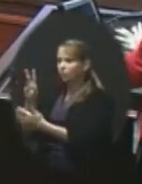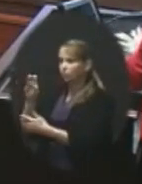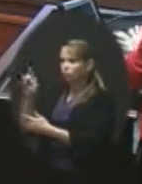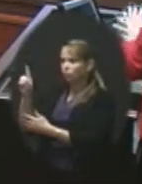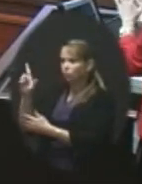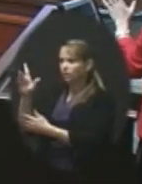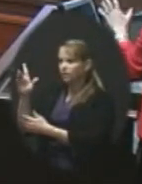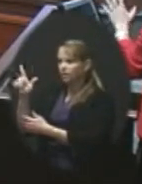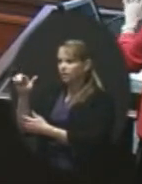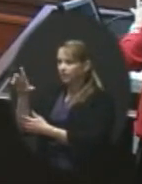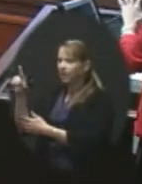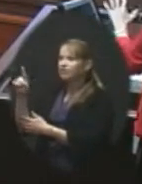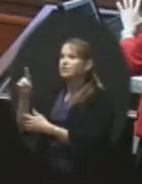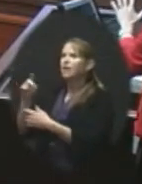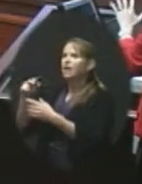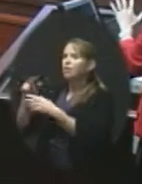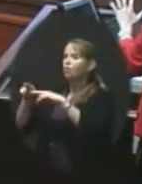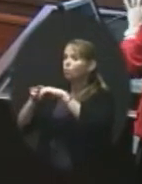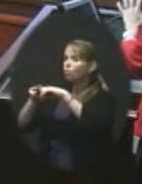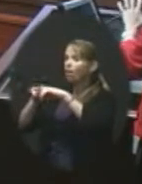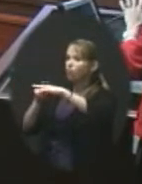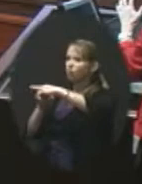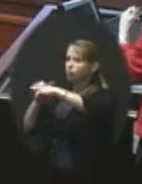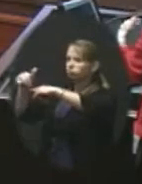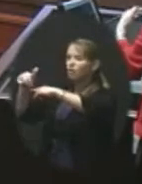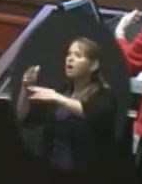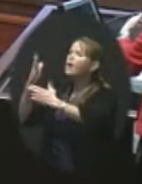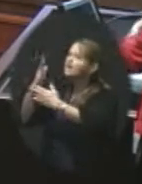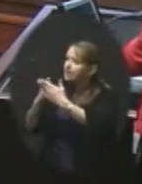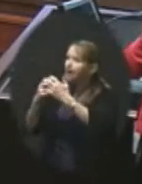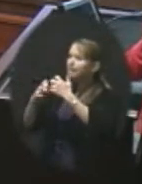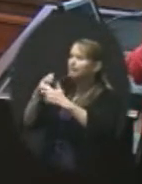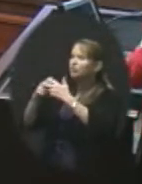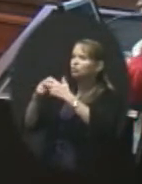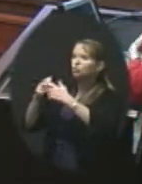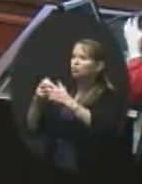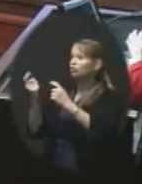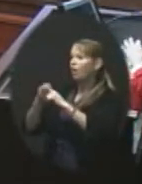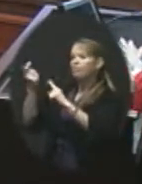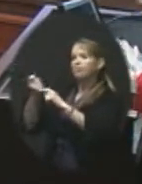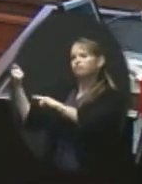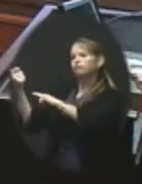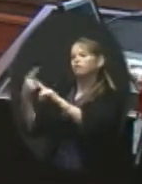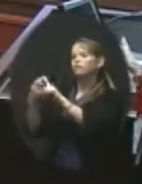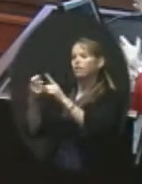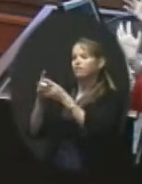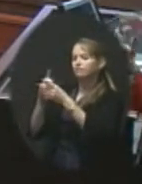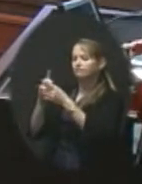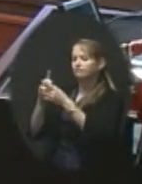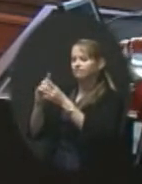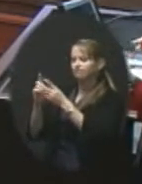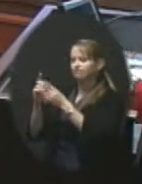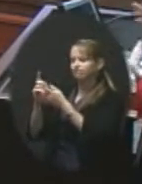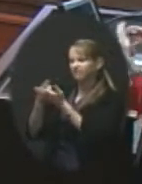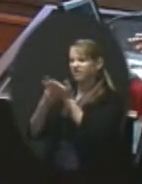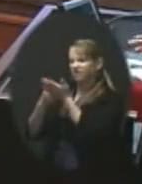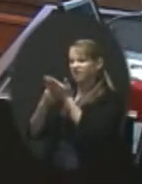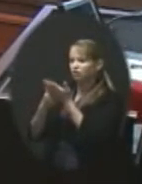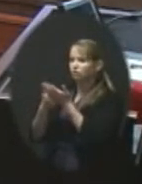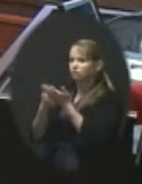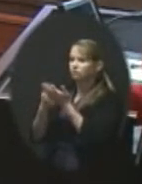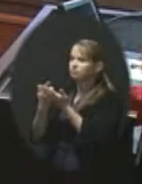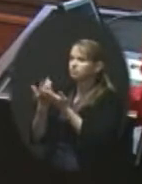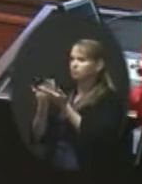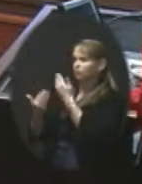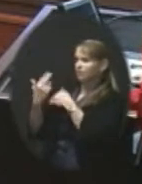issues almost automatically remove it from the discussion in terms of historically what we've done. But easily we provided that to the community when they